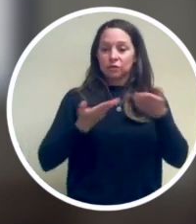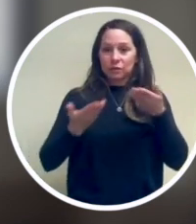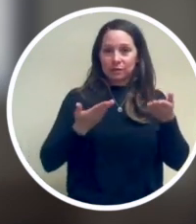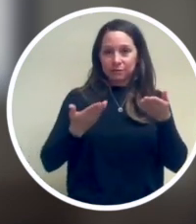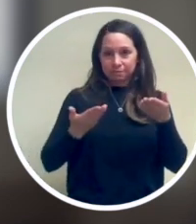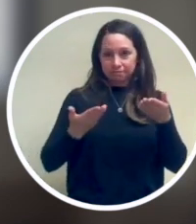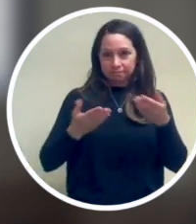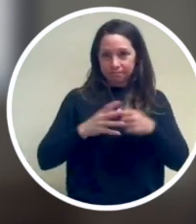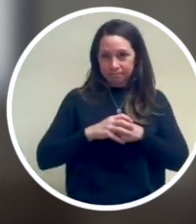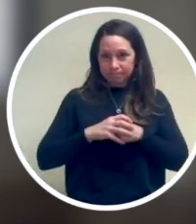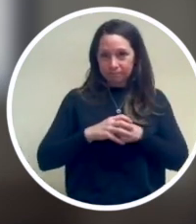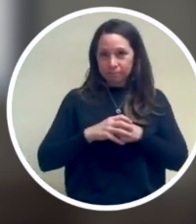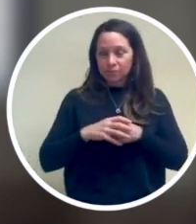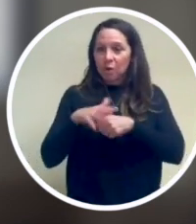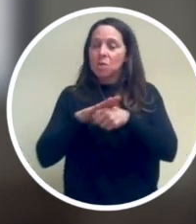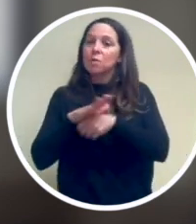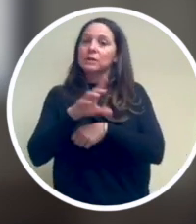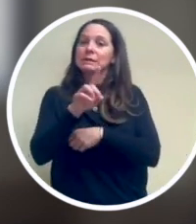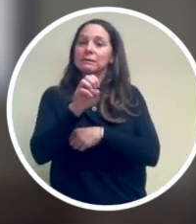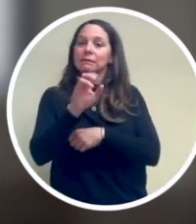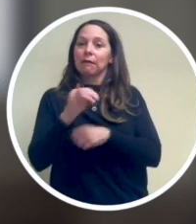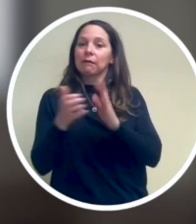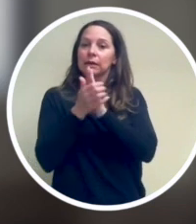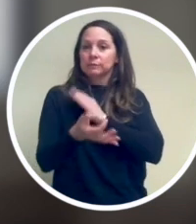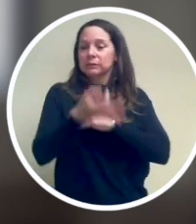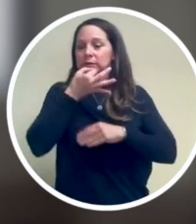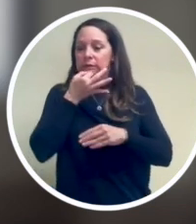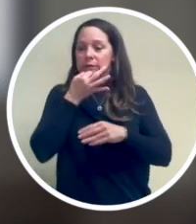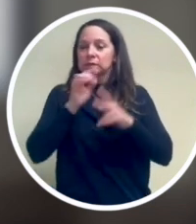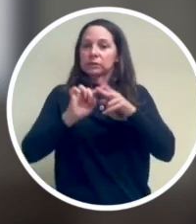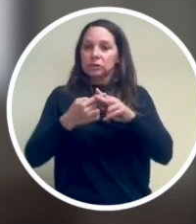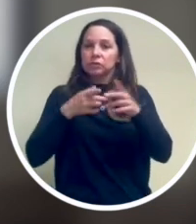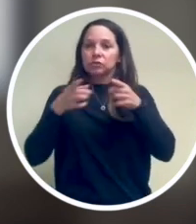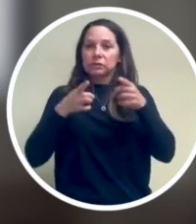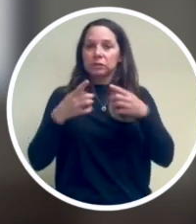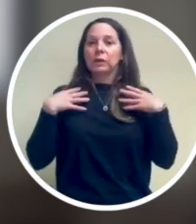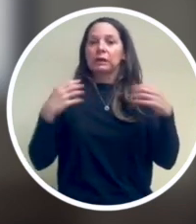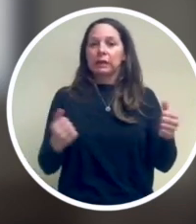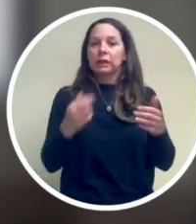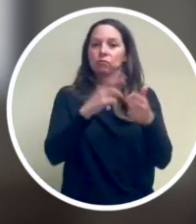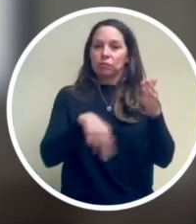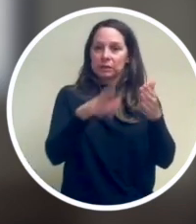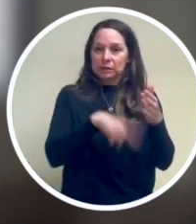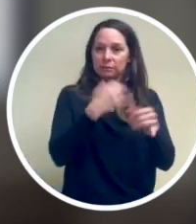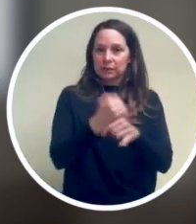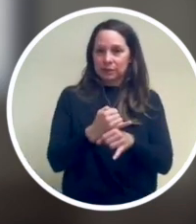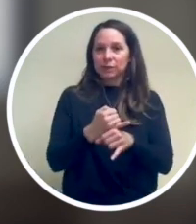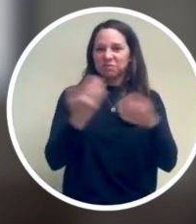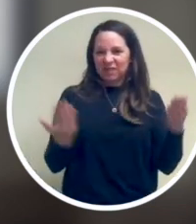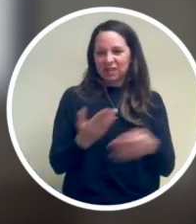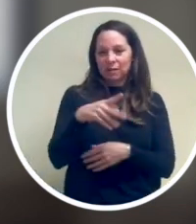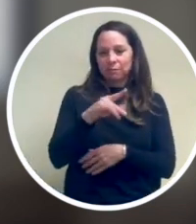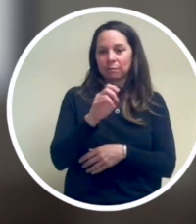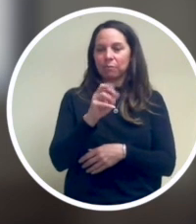the services of Wileska Lugo de Jesus, a local DEI expert who was the founding director of the Healy Racism Institute